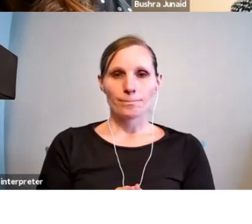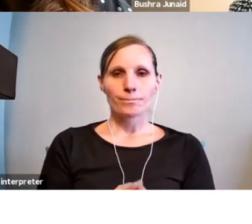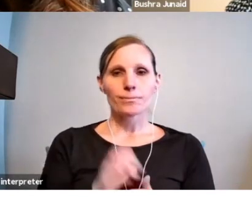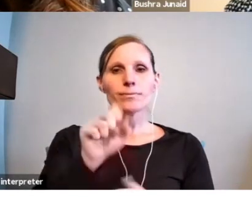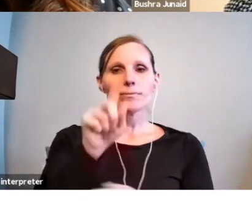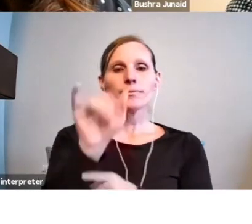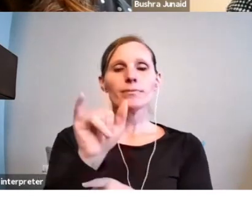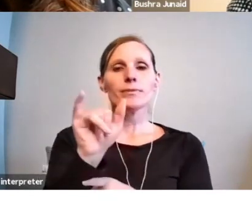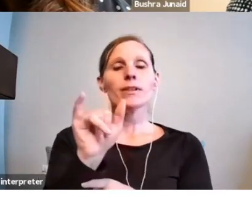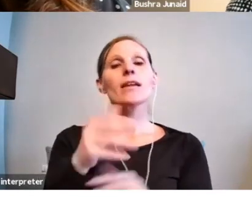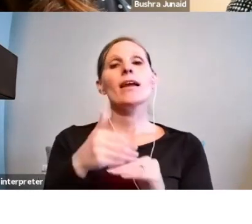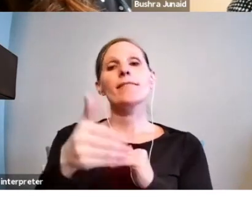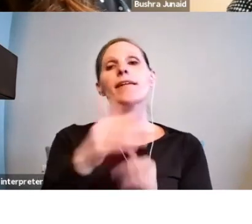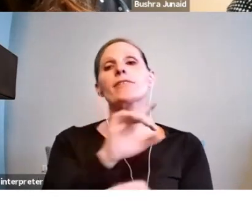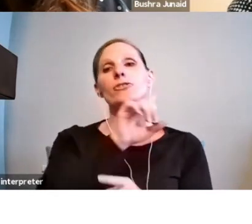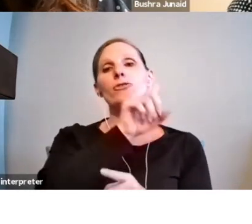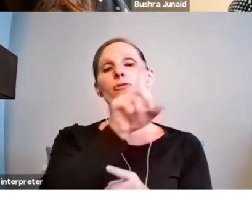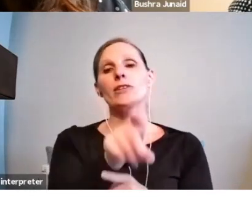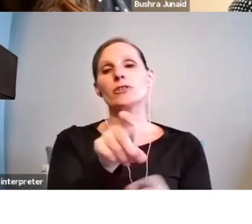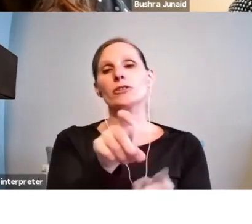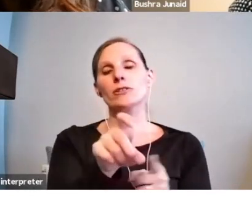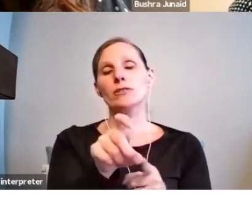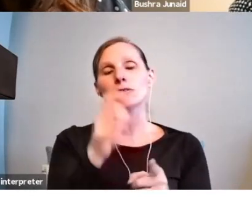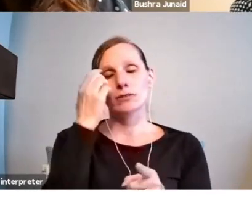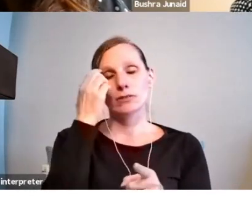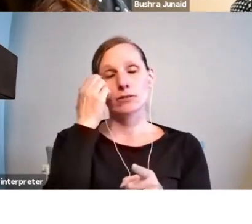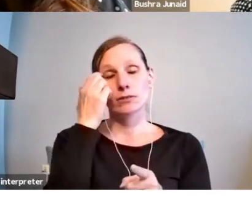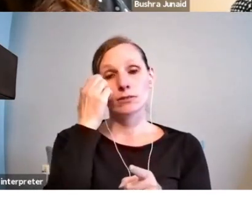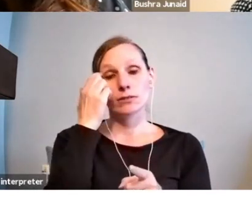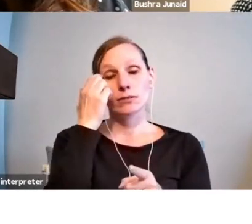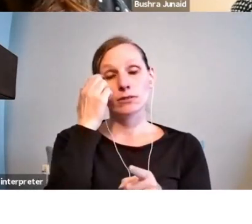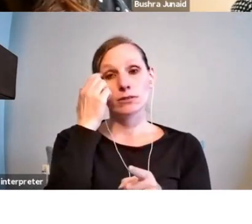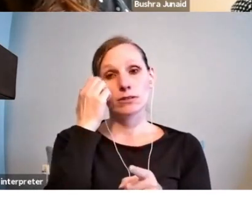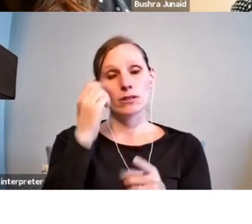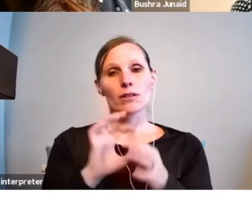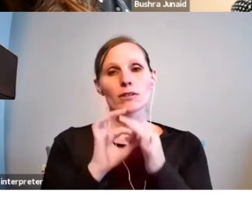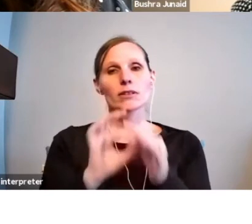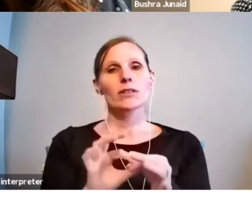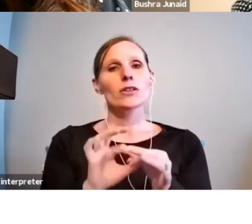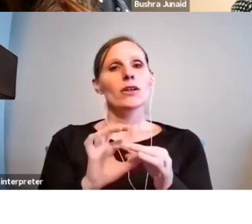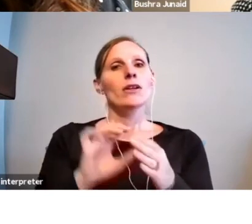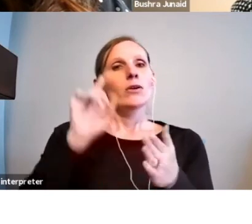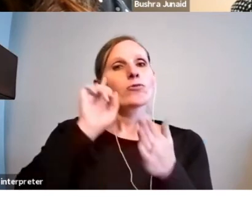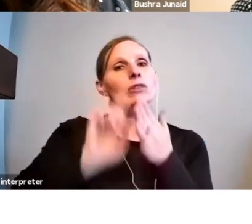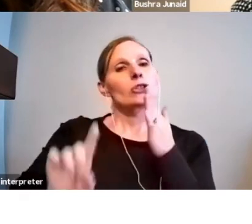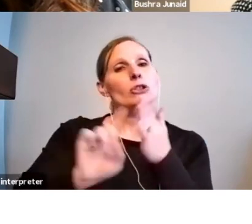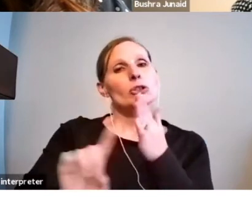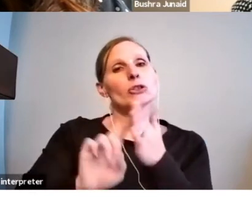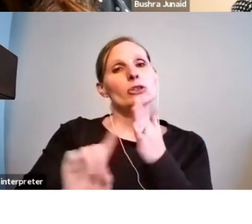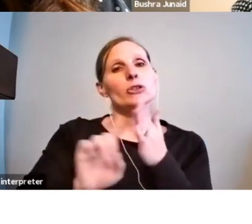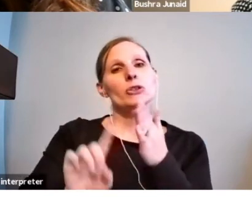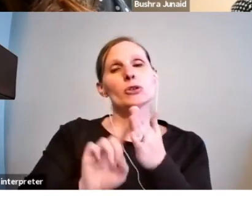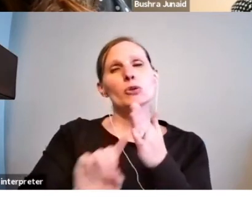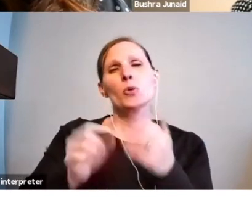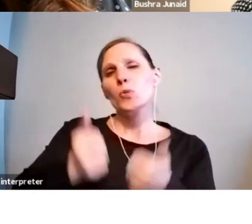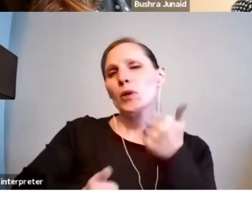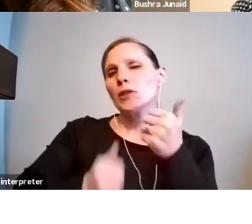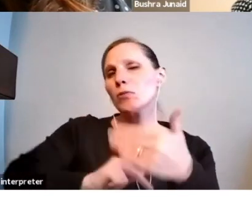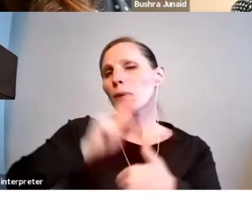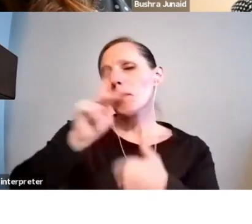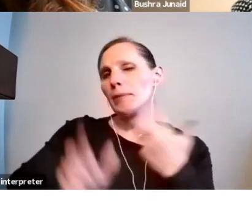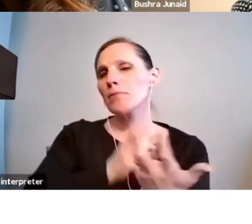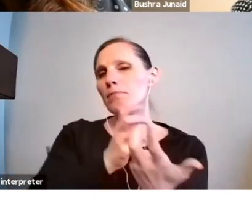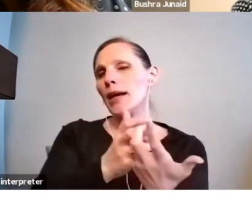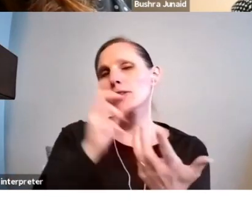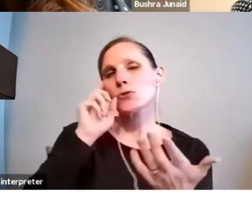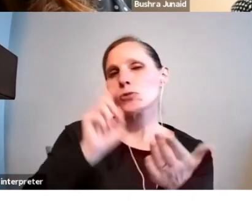Okay, our next question, we received some questions about research. So what programs are available for research?